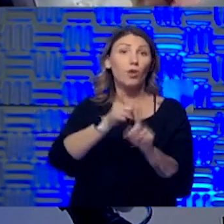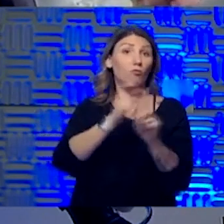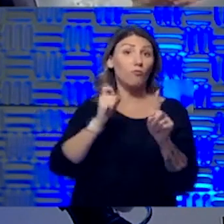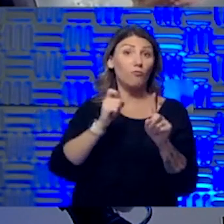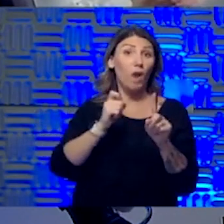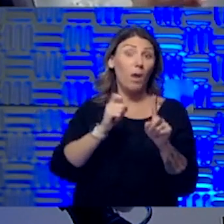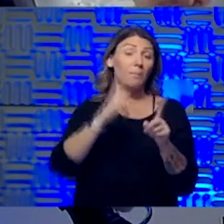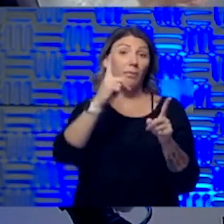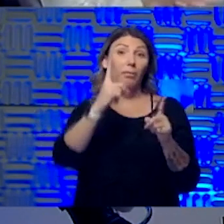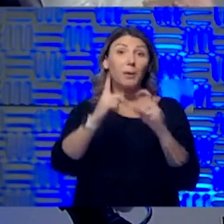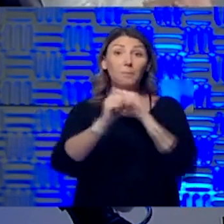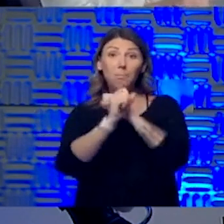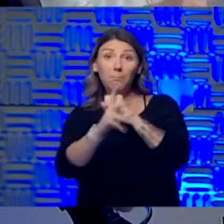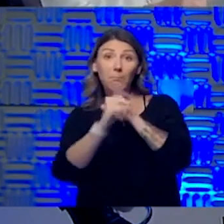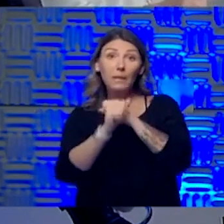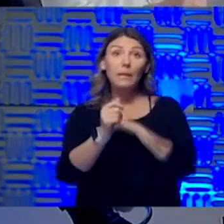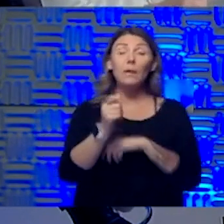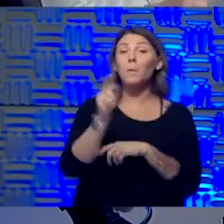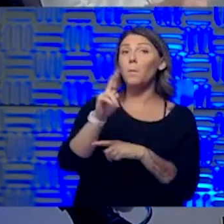our listening audience this morning.